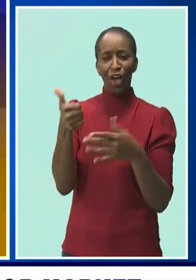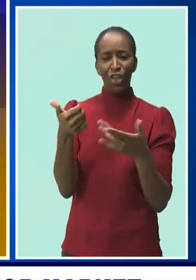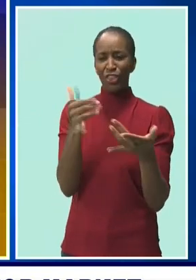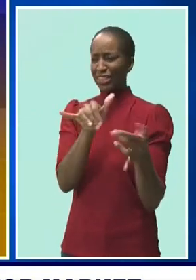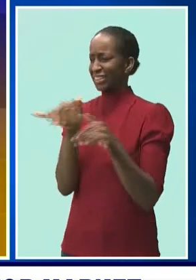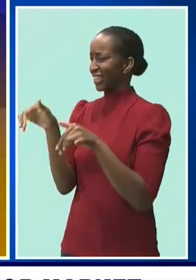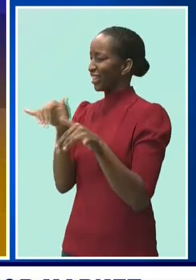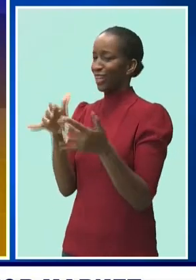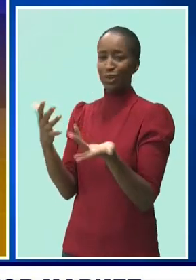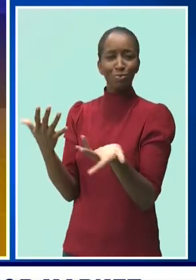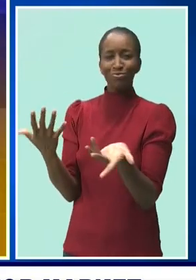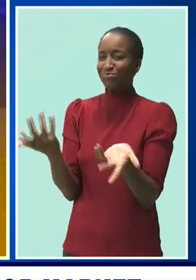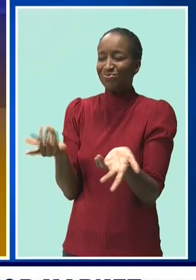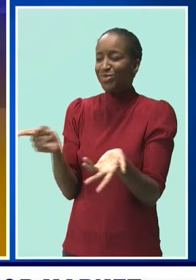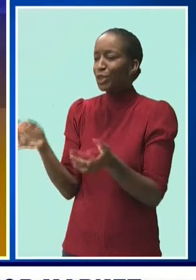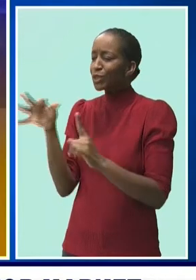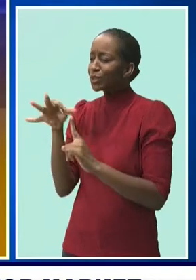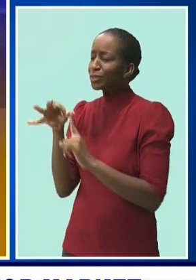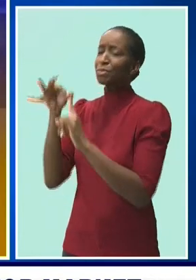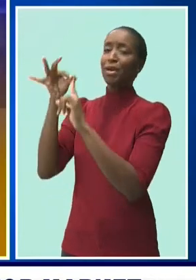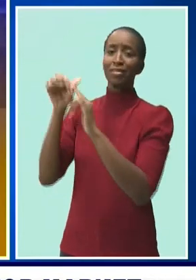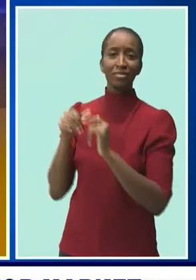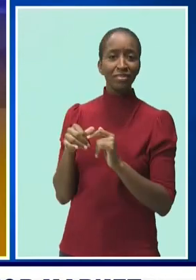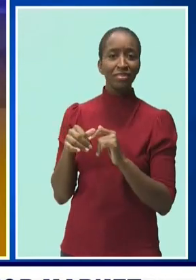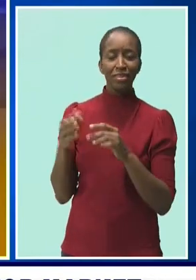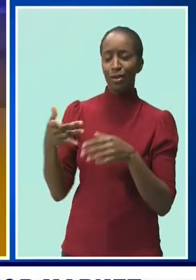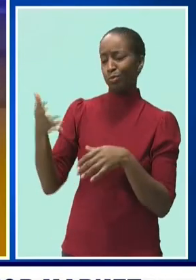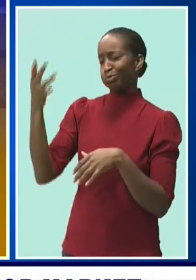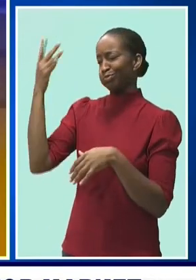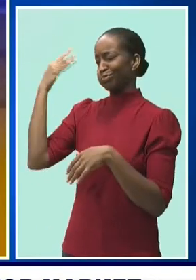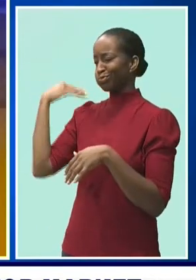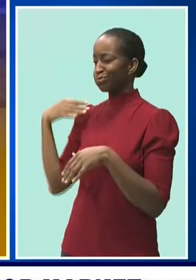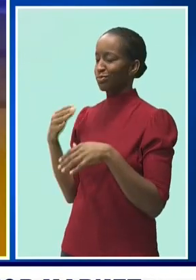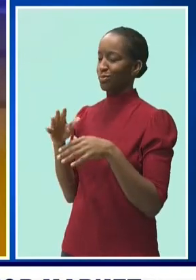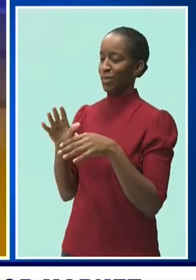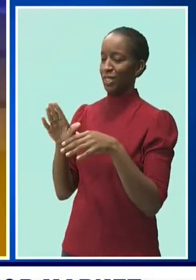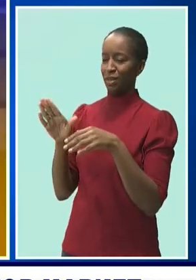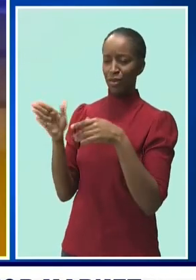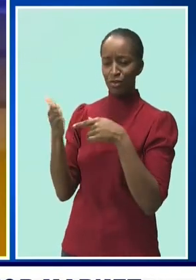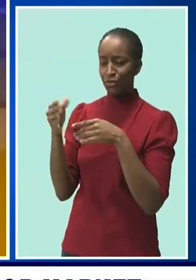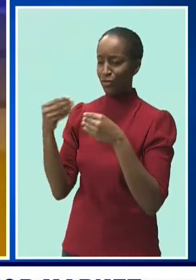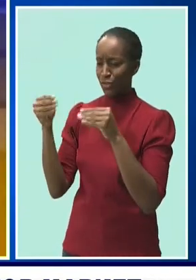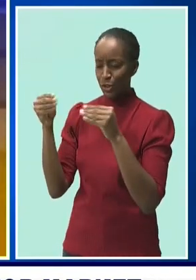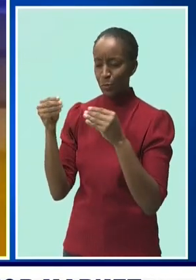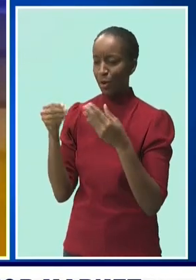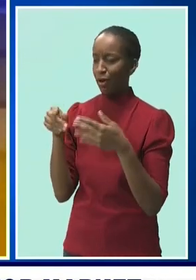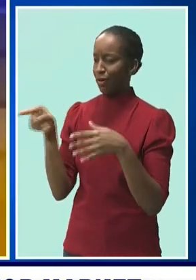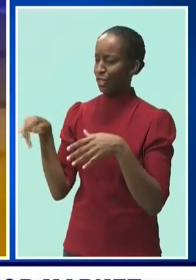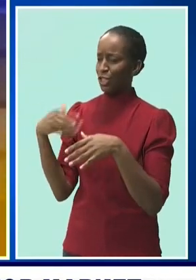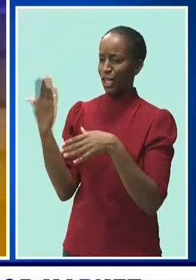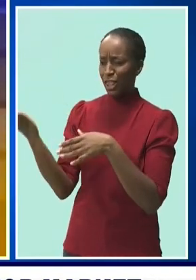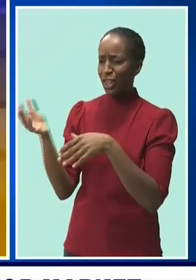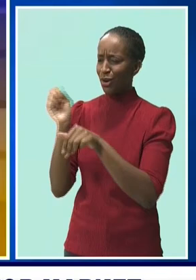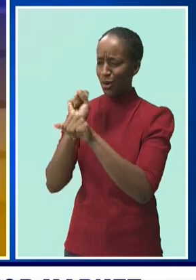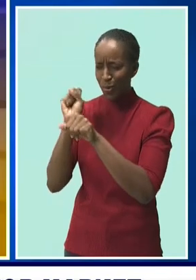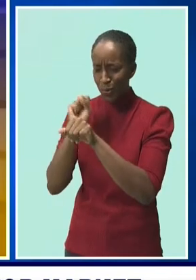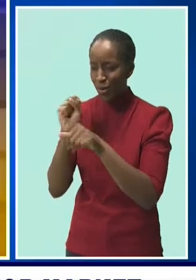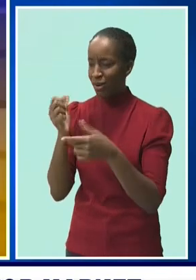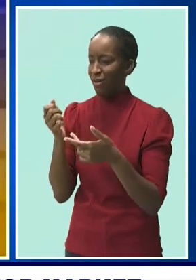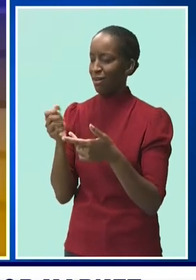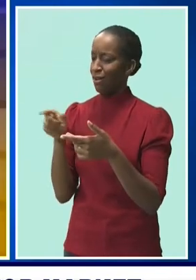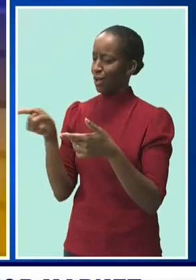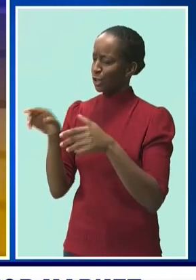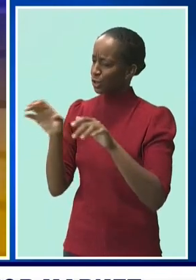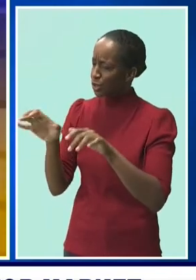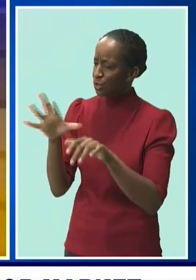She is one of the builders of the market. She is one of the people who has given the market a good reputation. She has